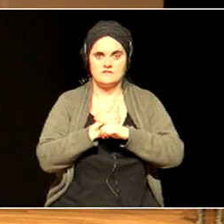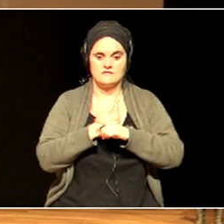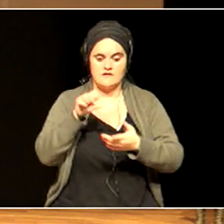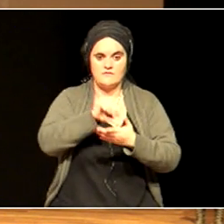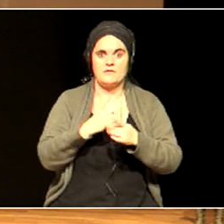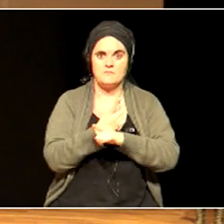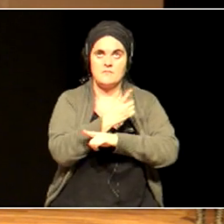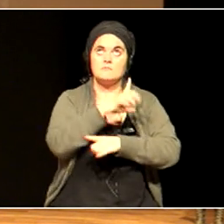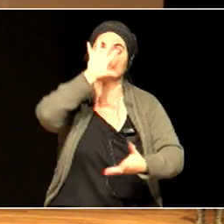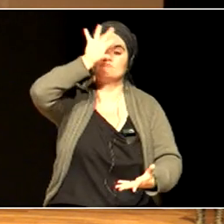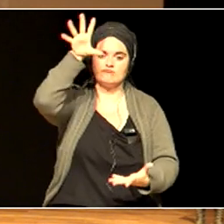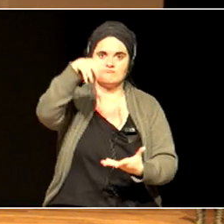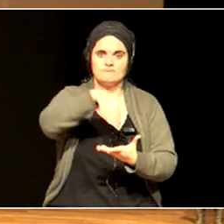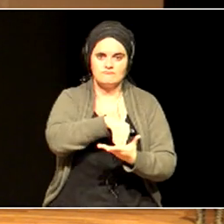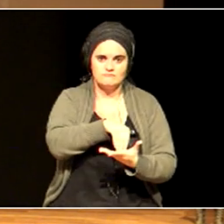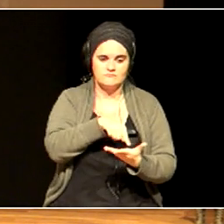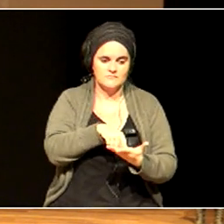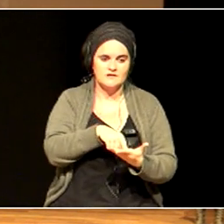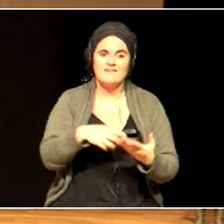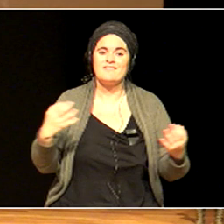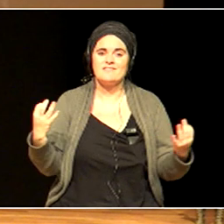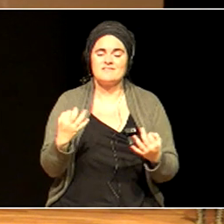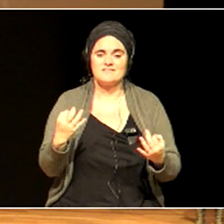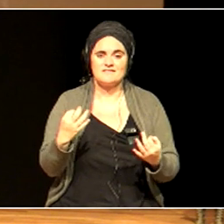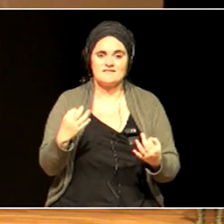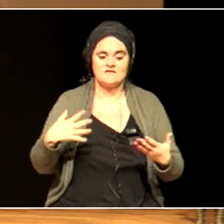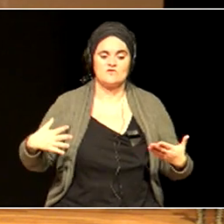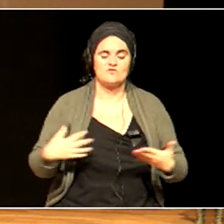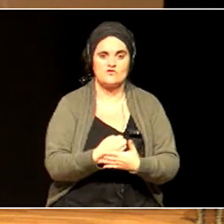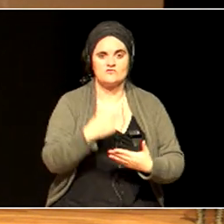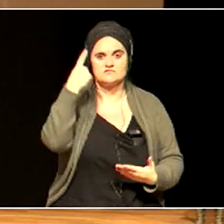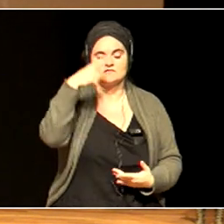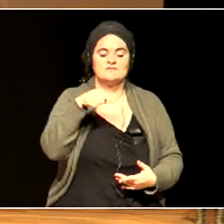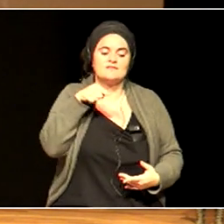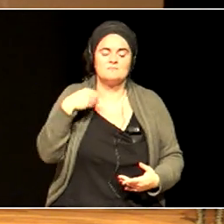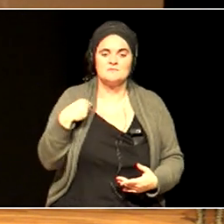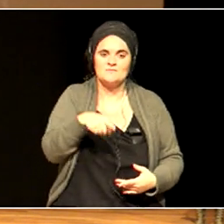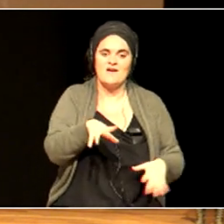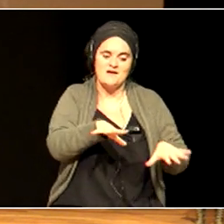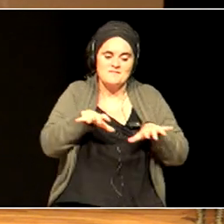know and learn about. Because it's about how a city runs.